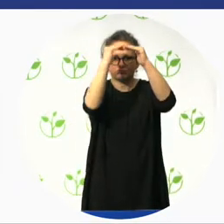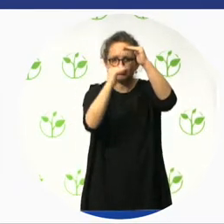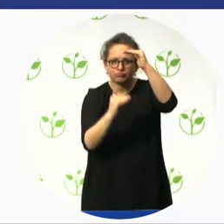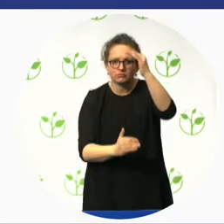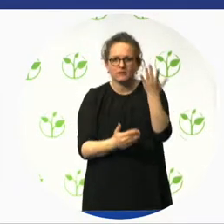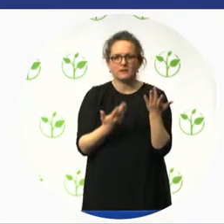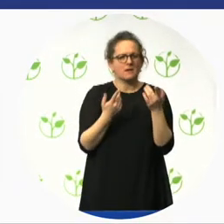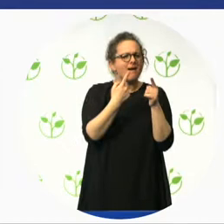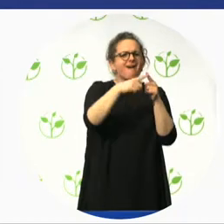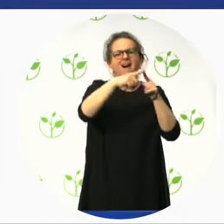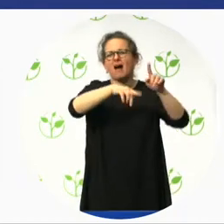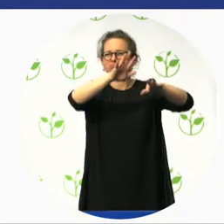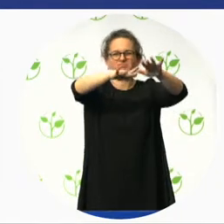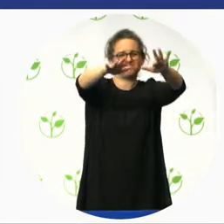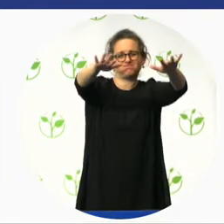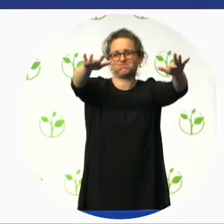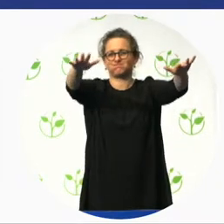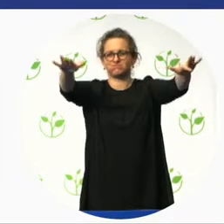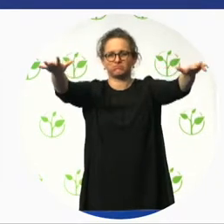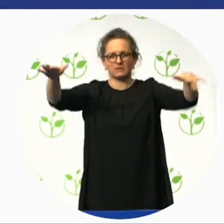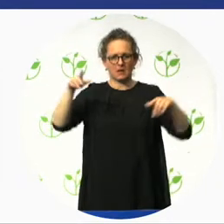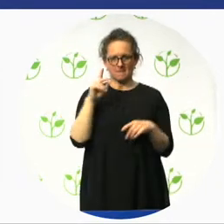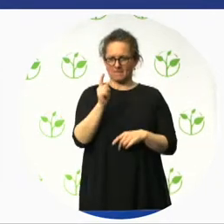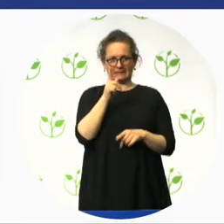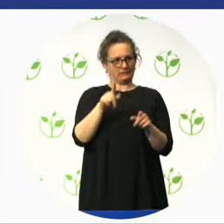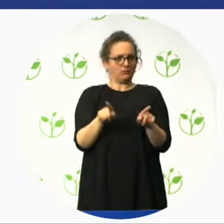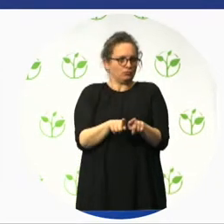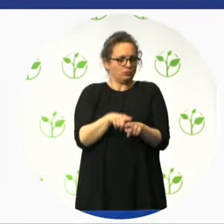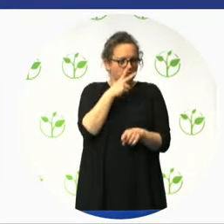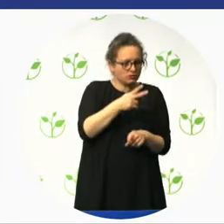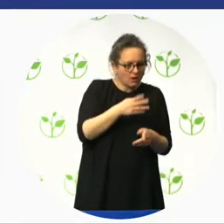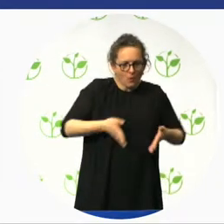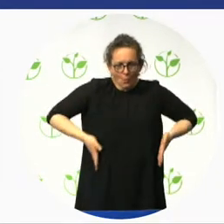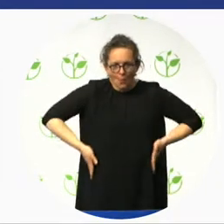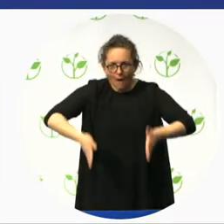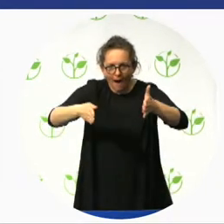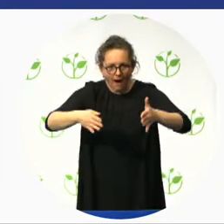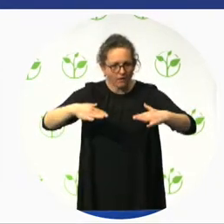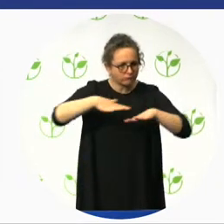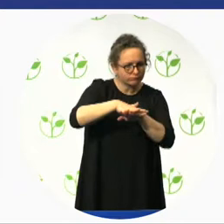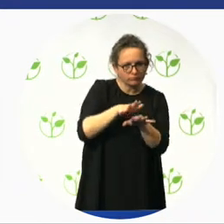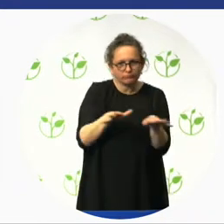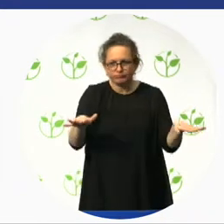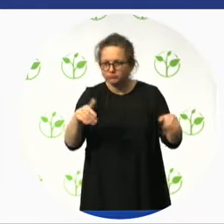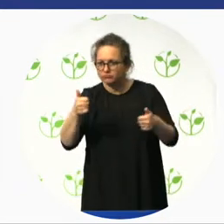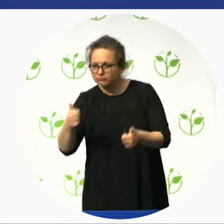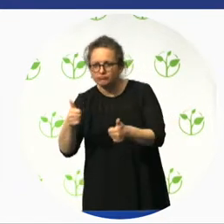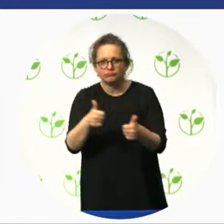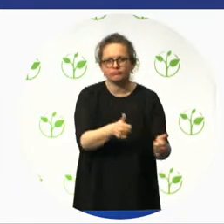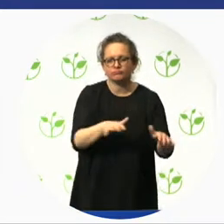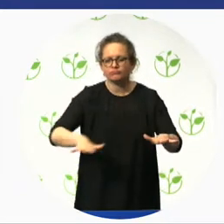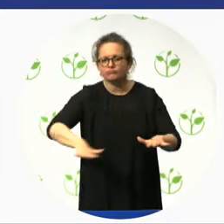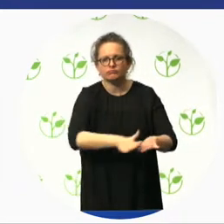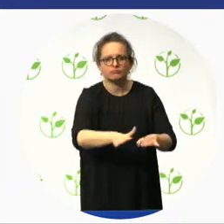And we also look at trails and pathways. And there was great examples by our Norwegian friends in the last session about the importance of